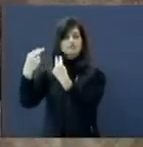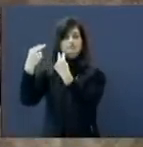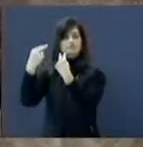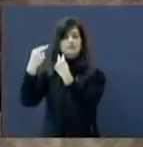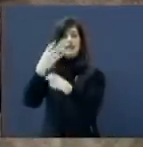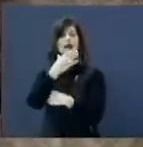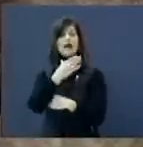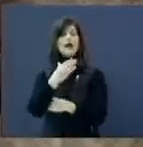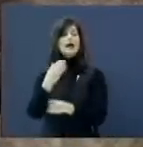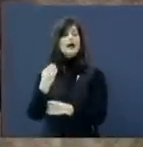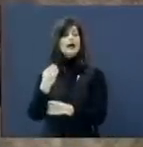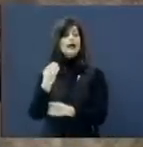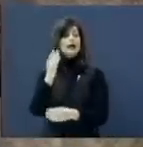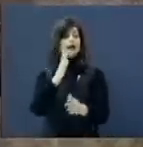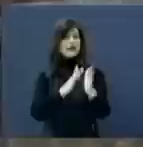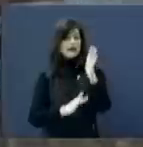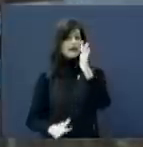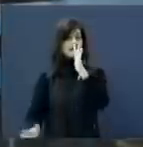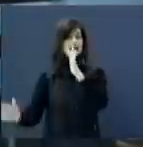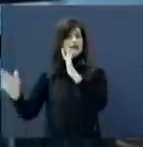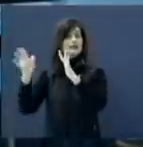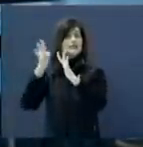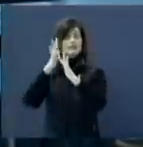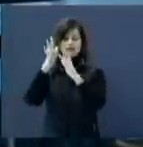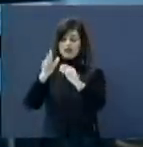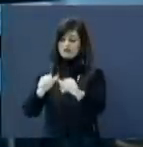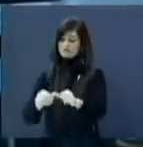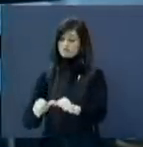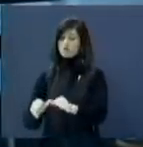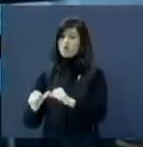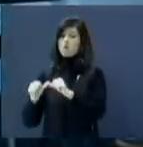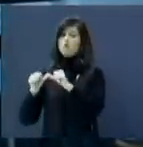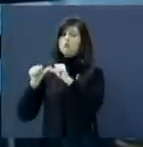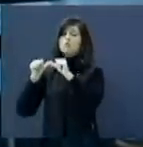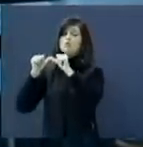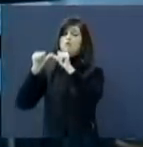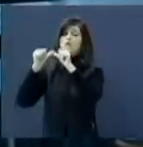And the anchor holds